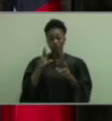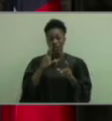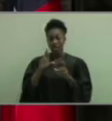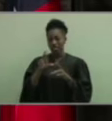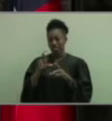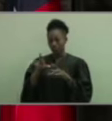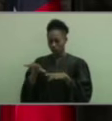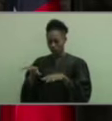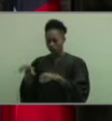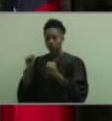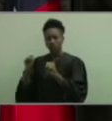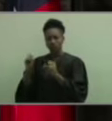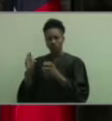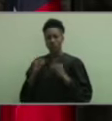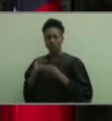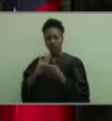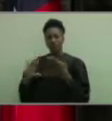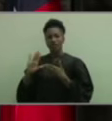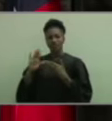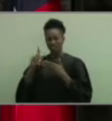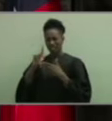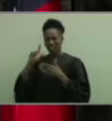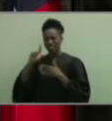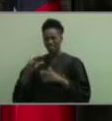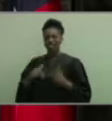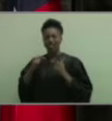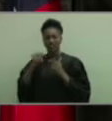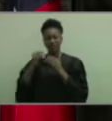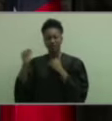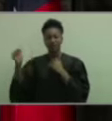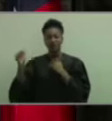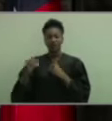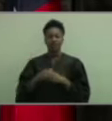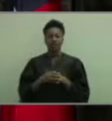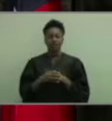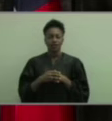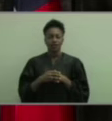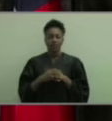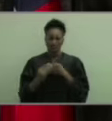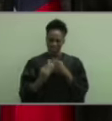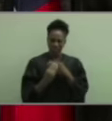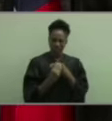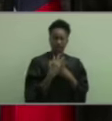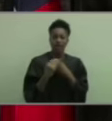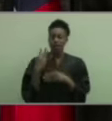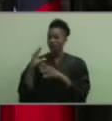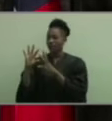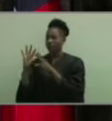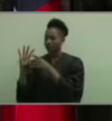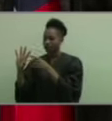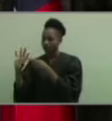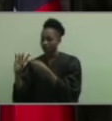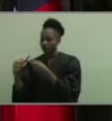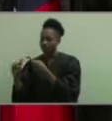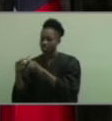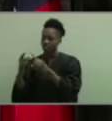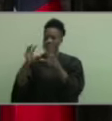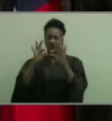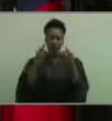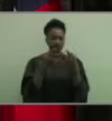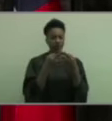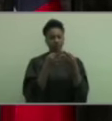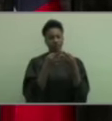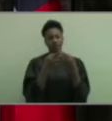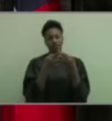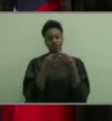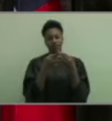very grateful for all of the outstanding teachers and friends who inspired me to continue to work hard and challenge myself as well as being there for when I needed them the most.